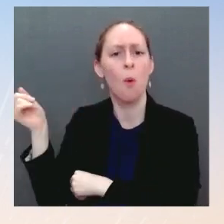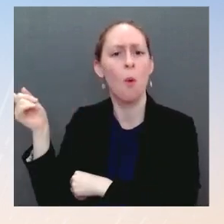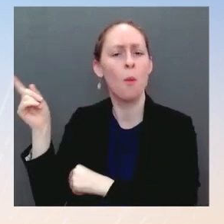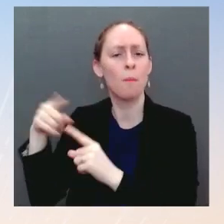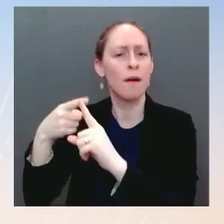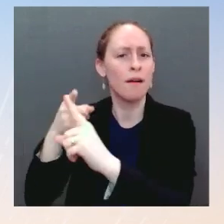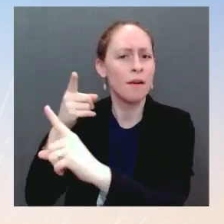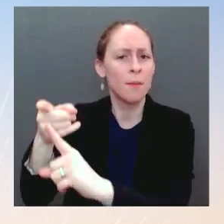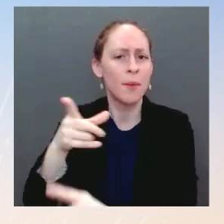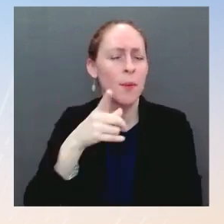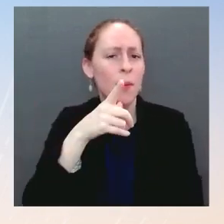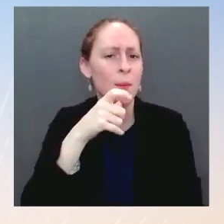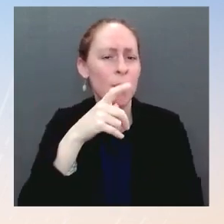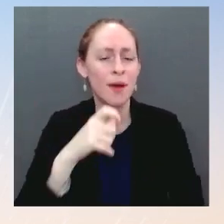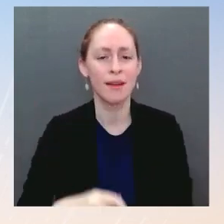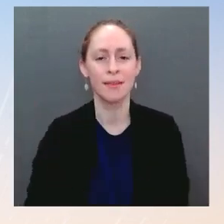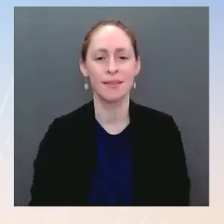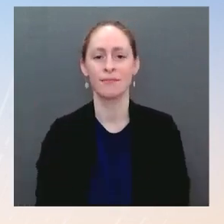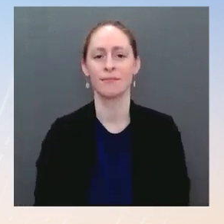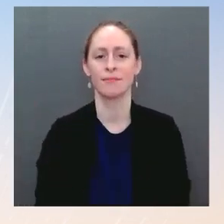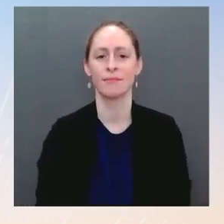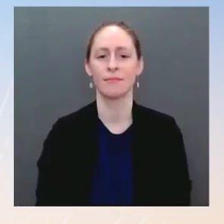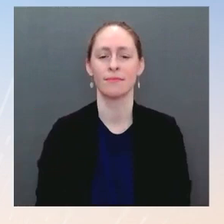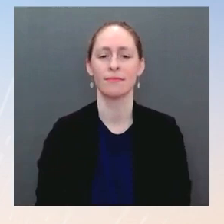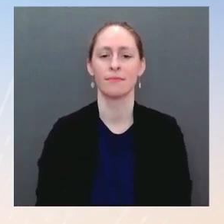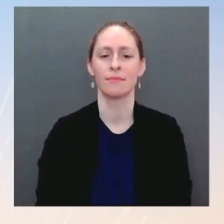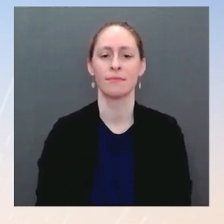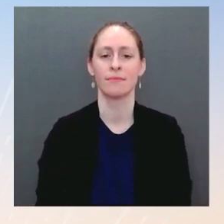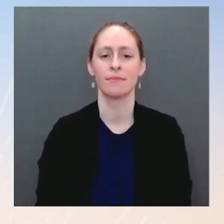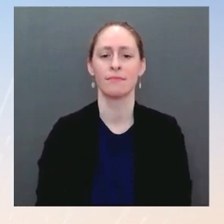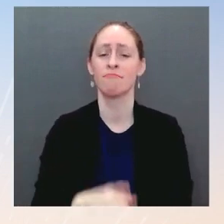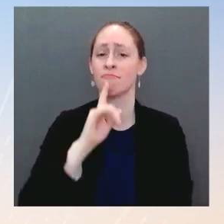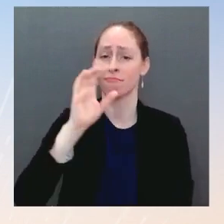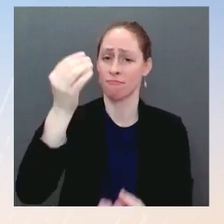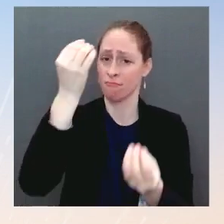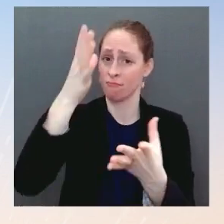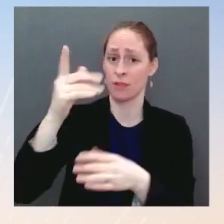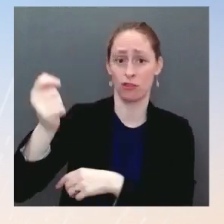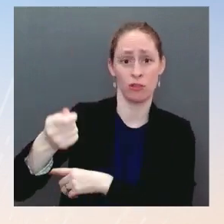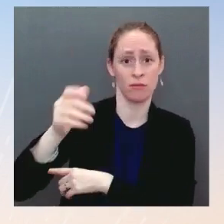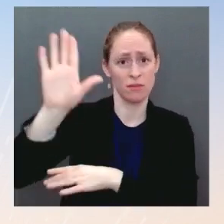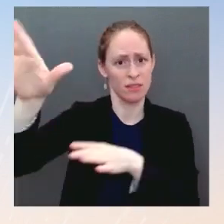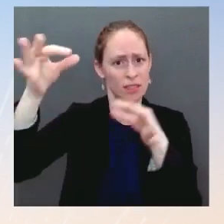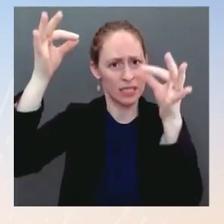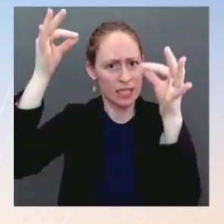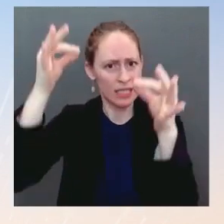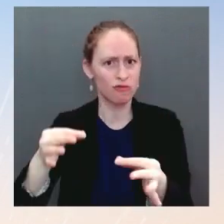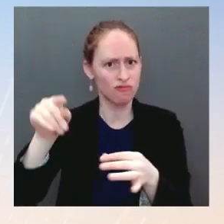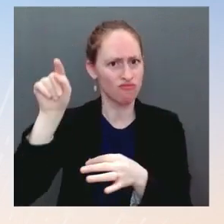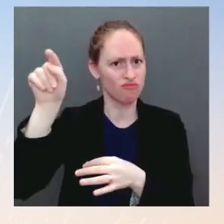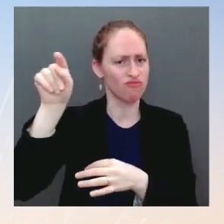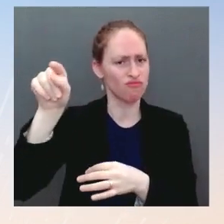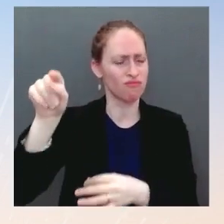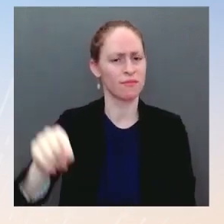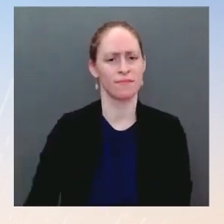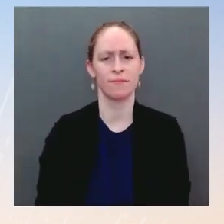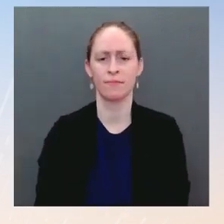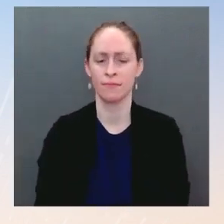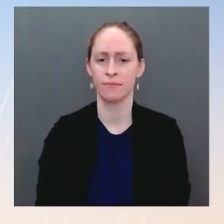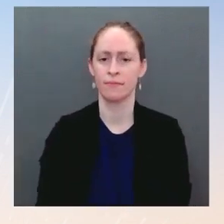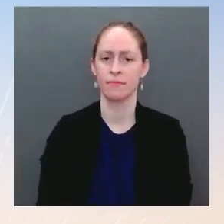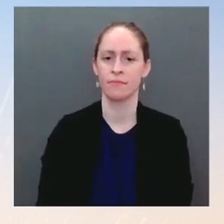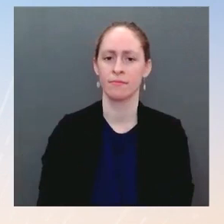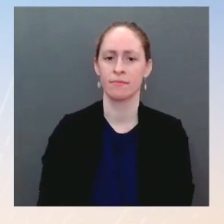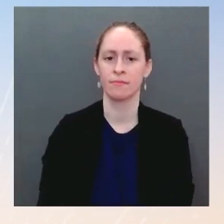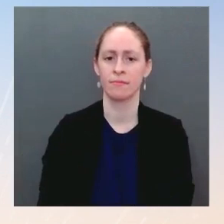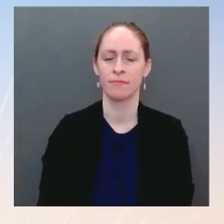Breyer's decision to make on his own timeline and through his own conditions he determined. So we aren't going to lay